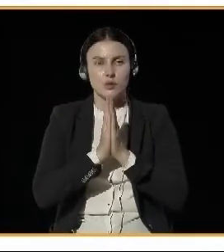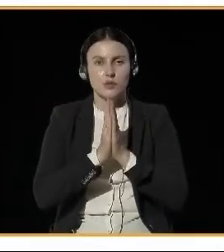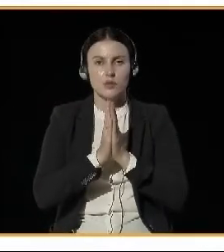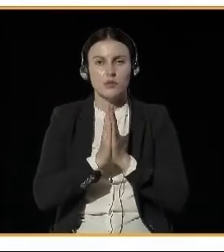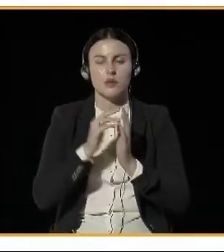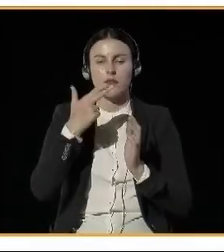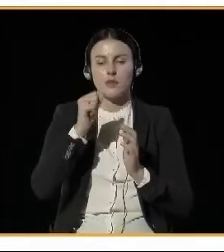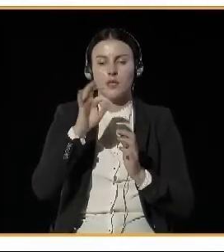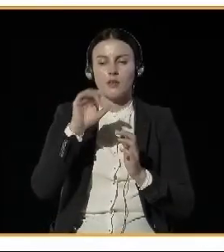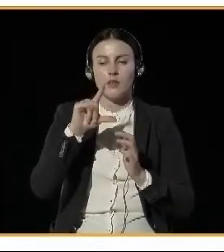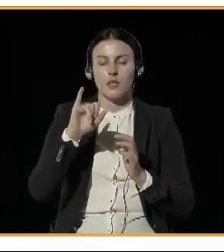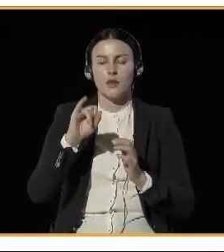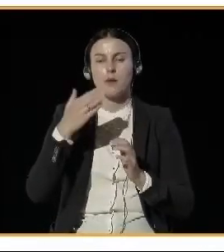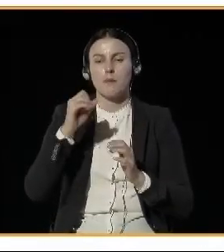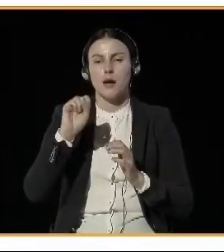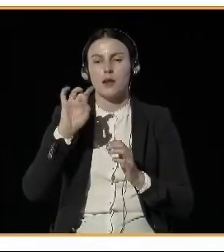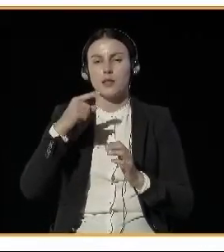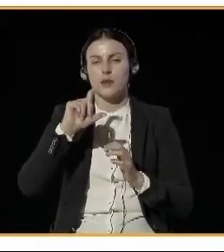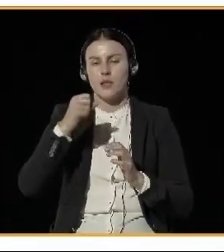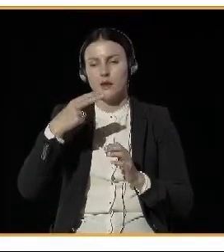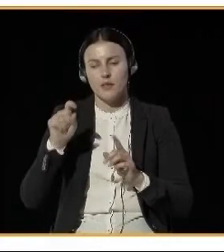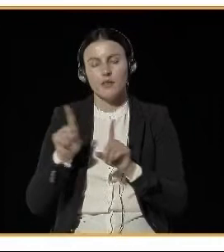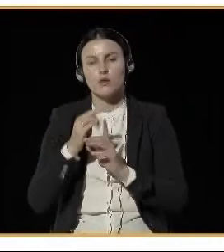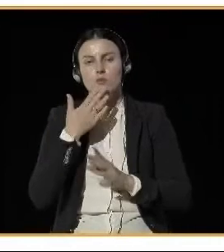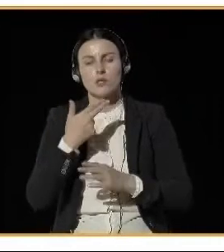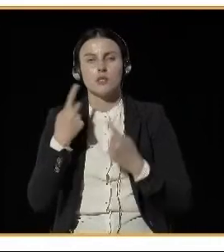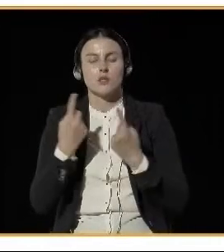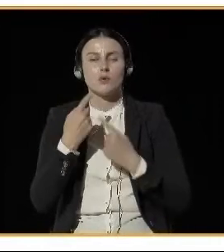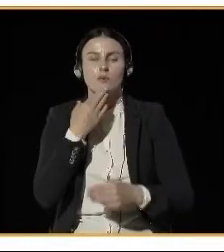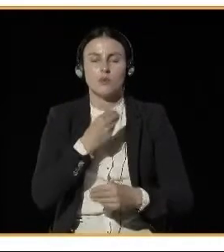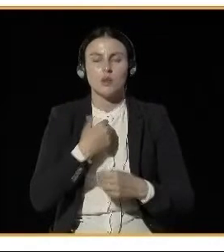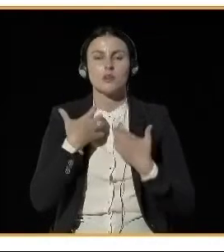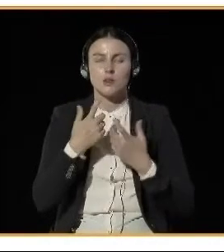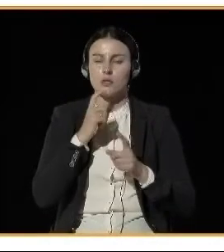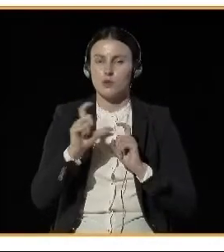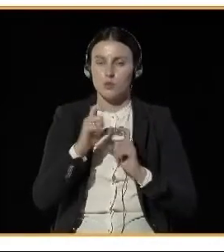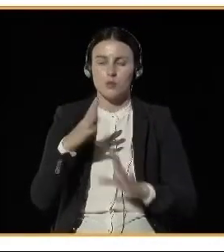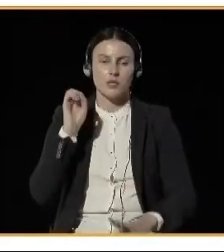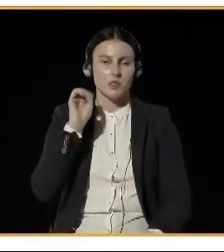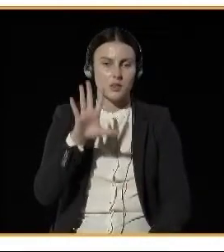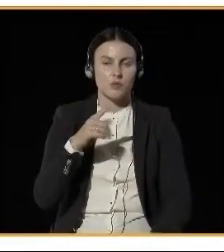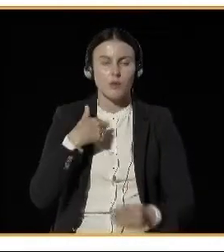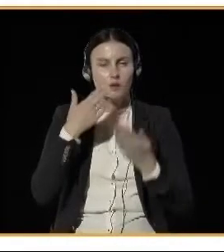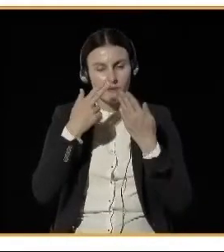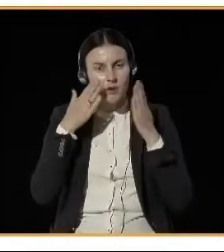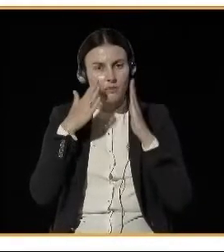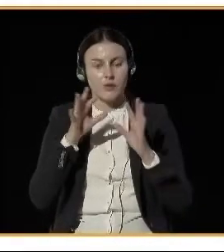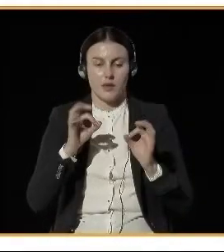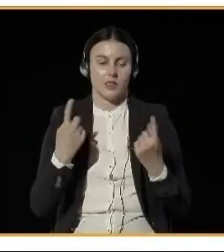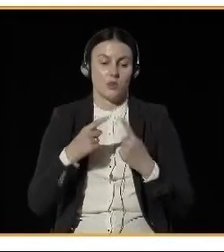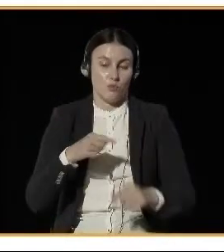We will focus on the next slide, please. On Wrocław. Wrocław, as all